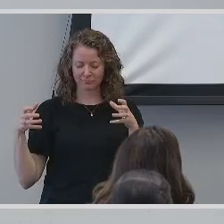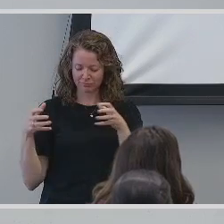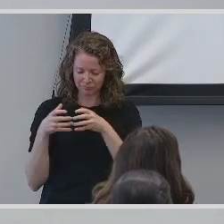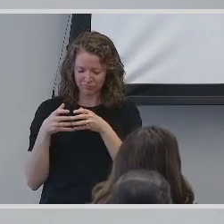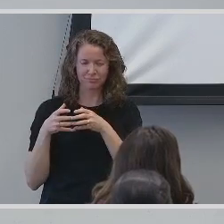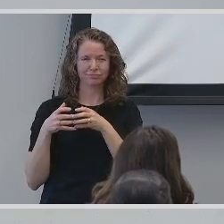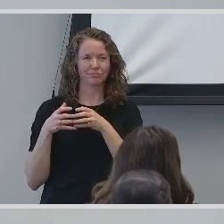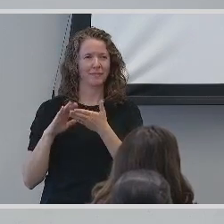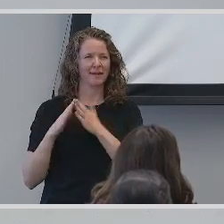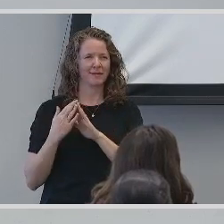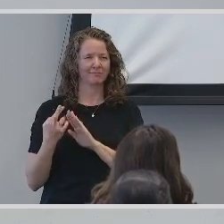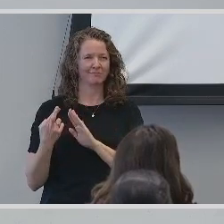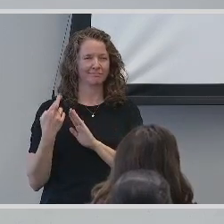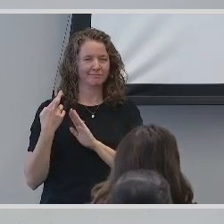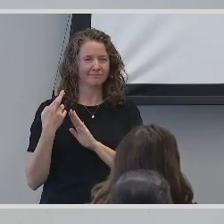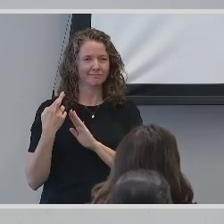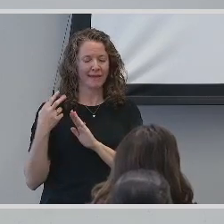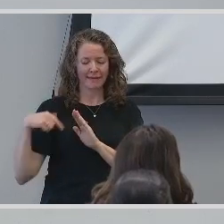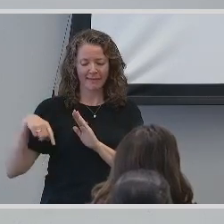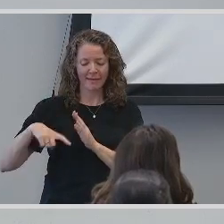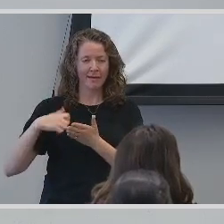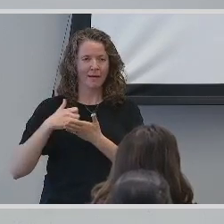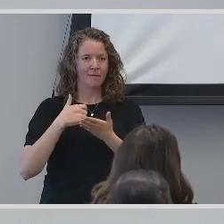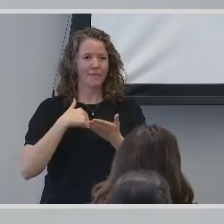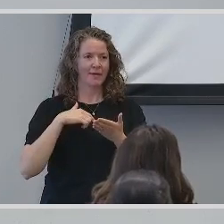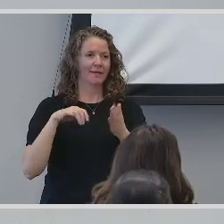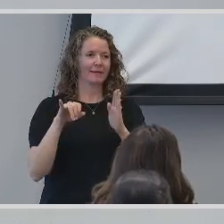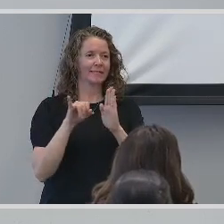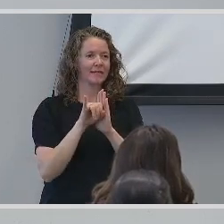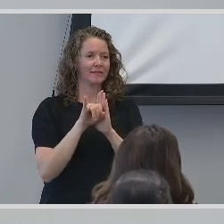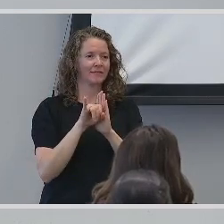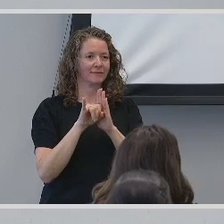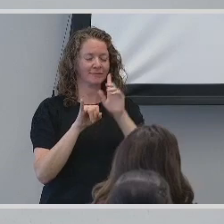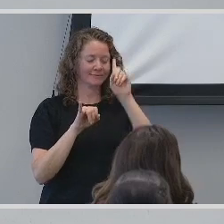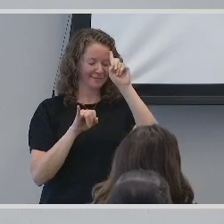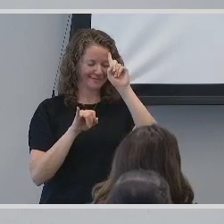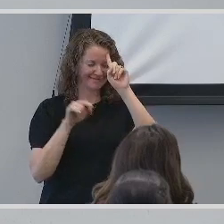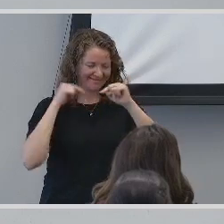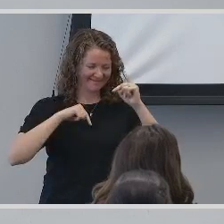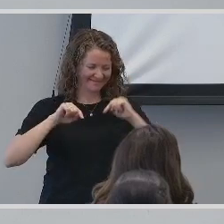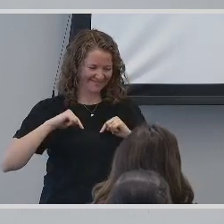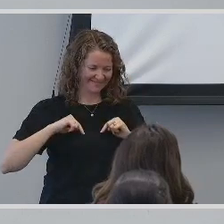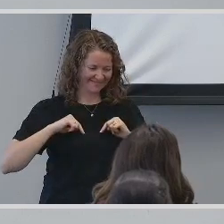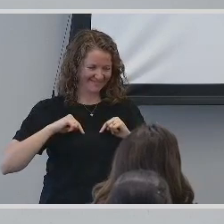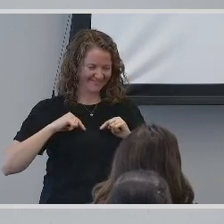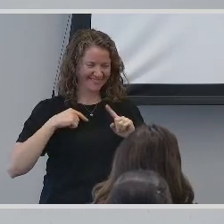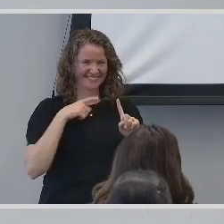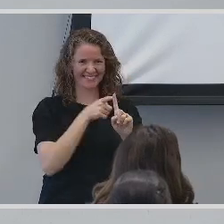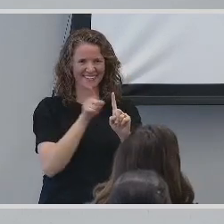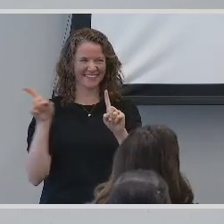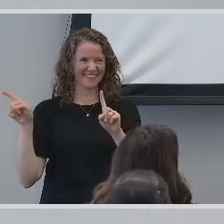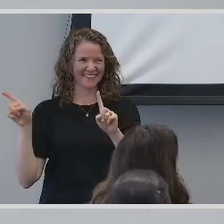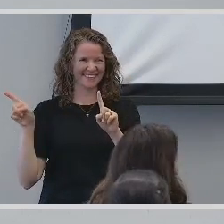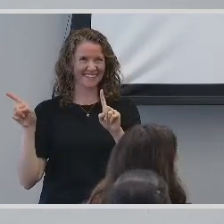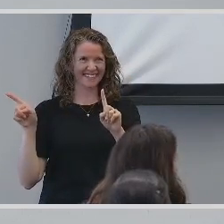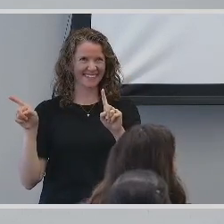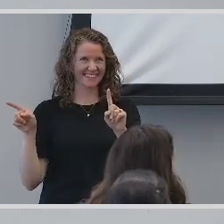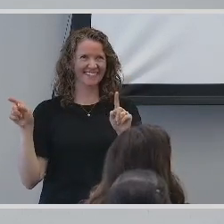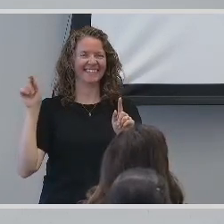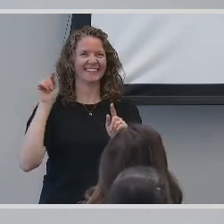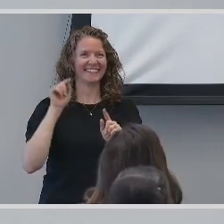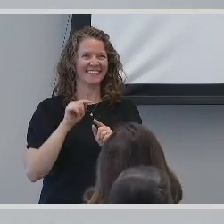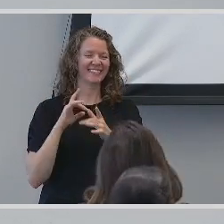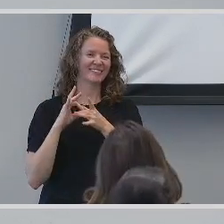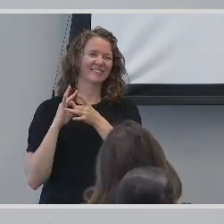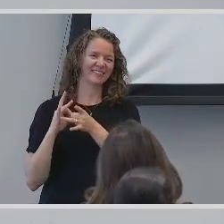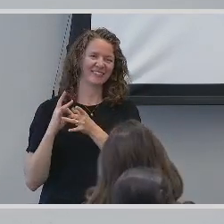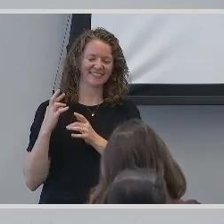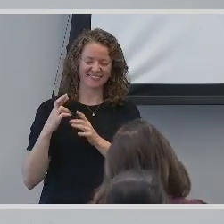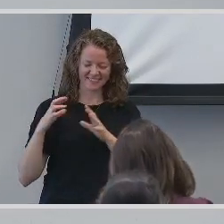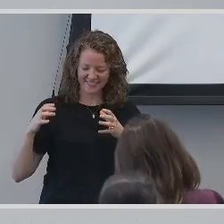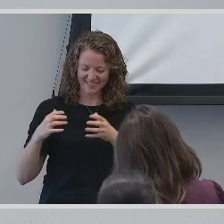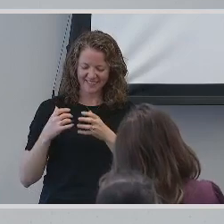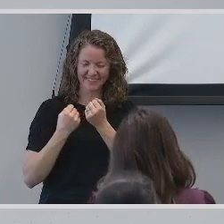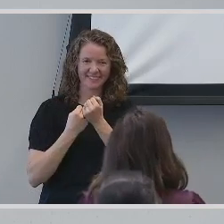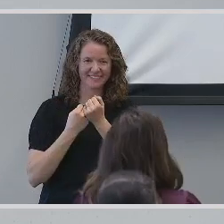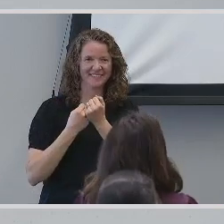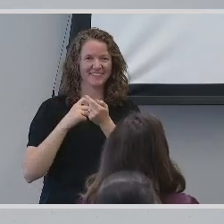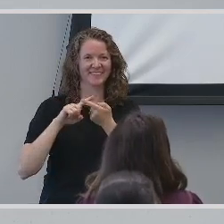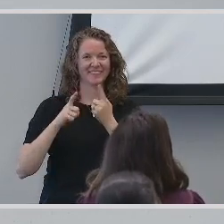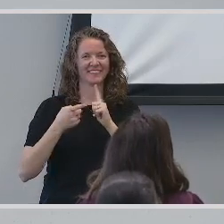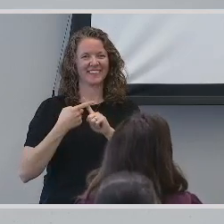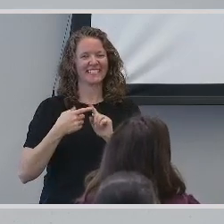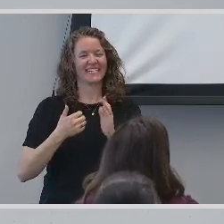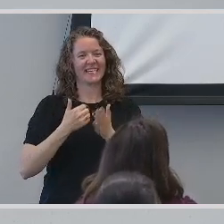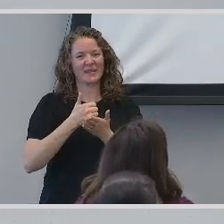define